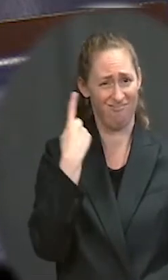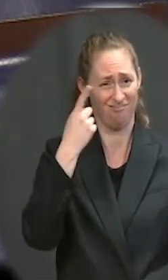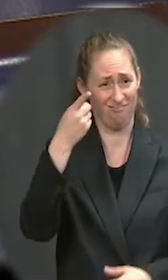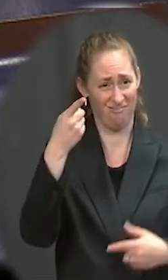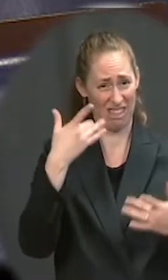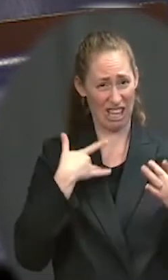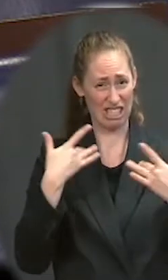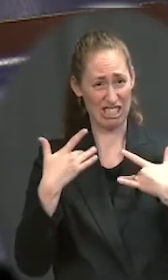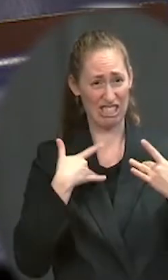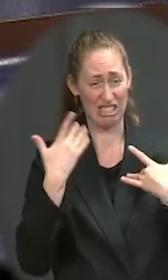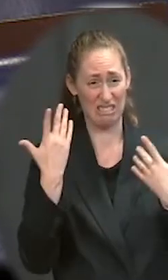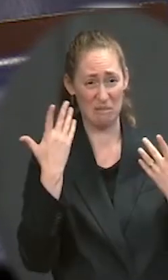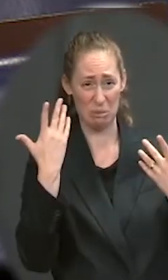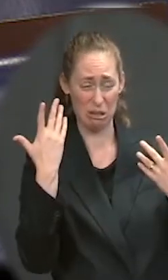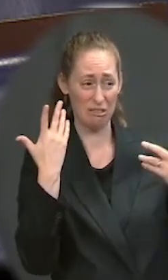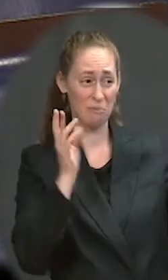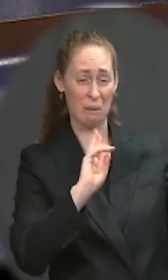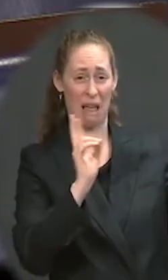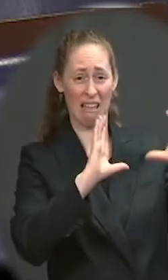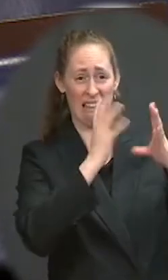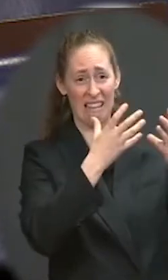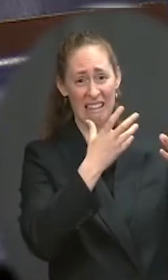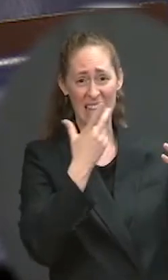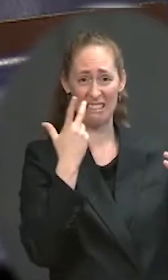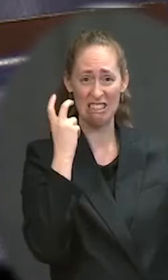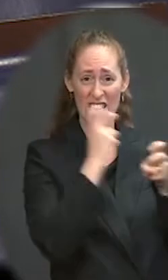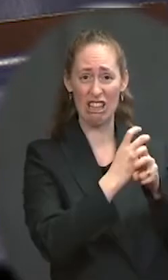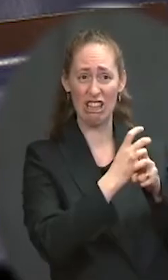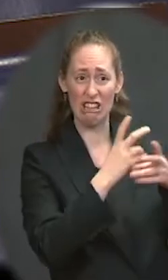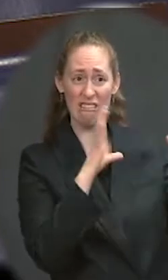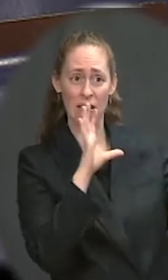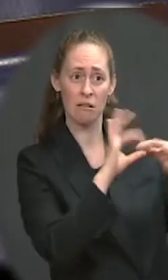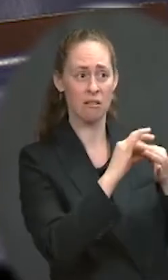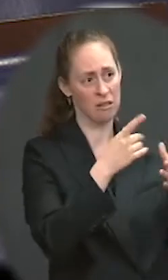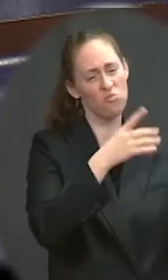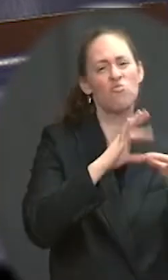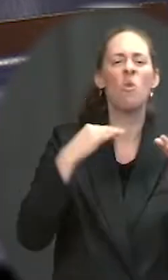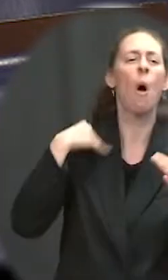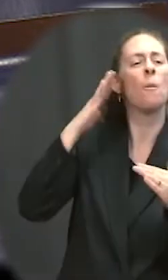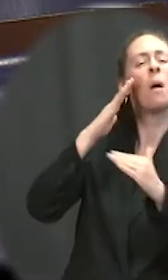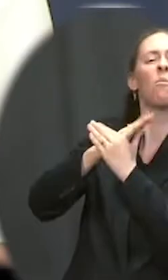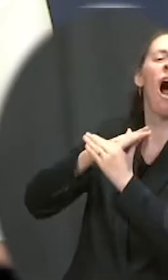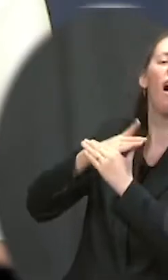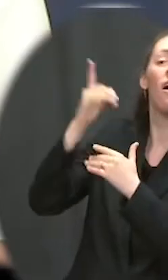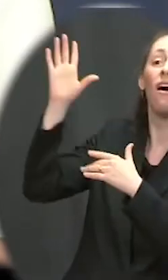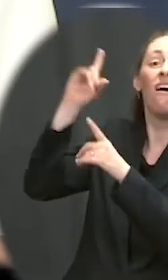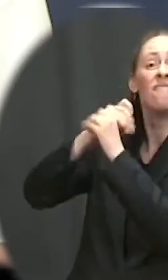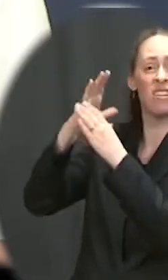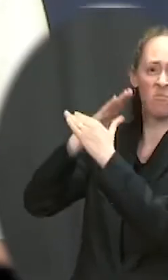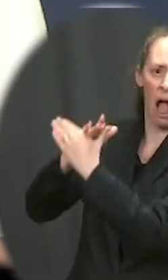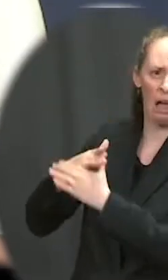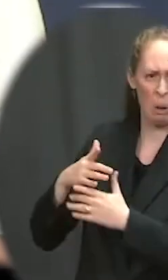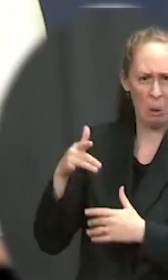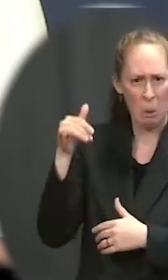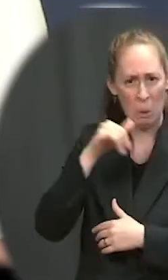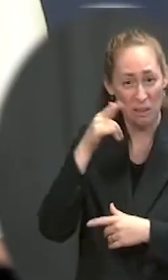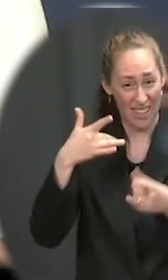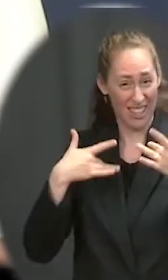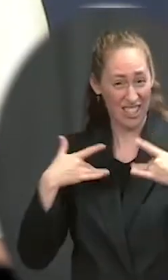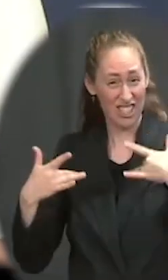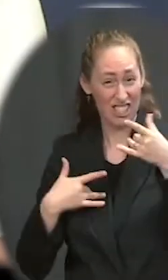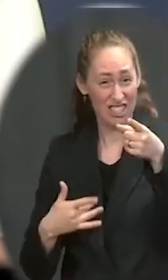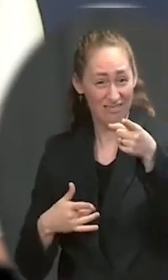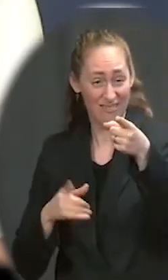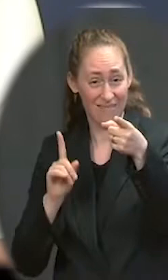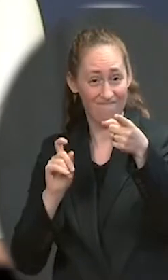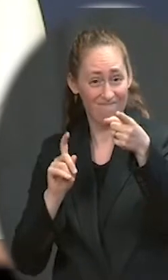Republicans when you're — when you have these kinds of statements coming from their leader? Ms. Well, I guess the contrast for people to consider